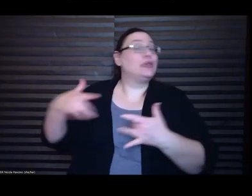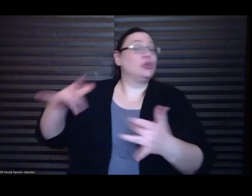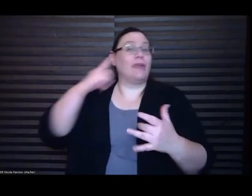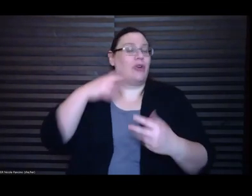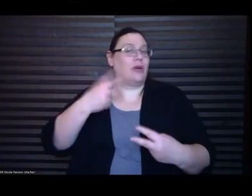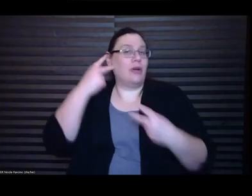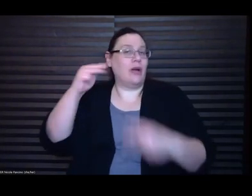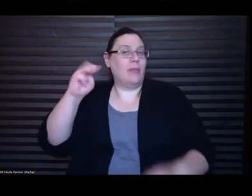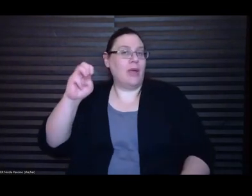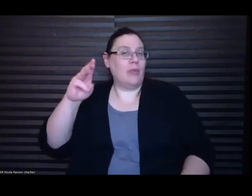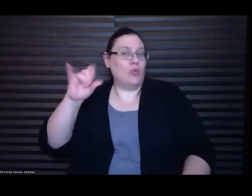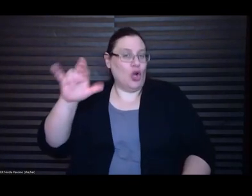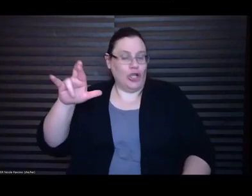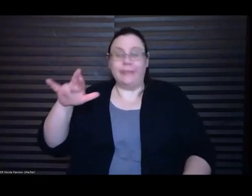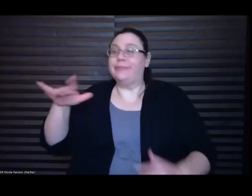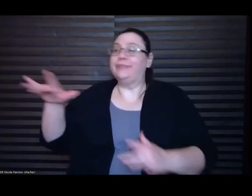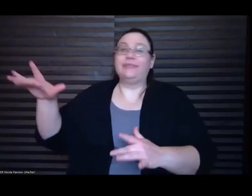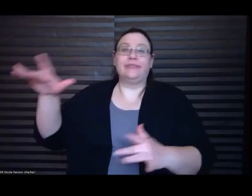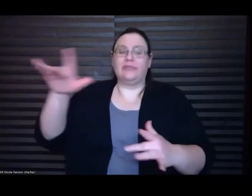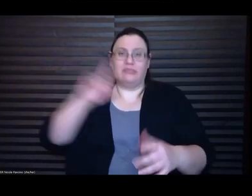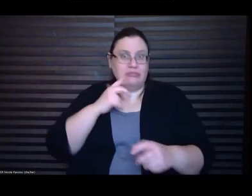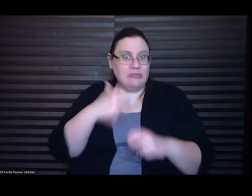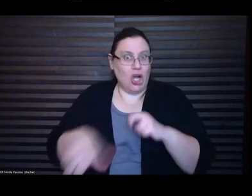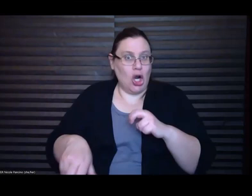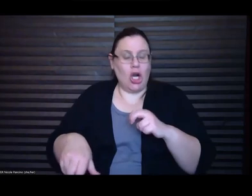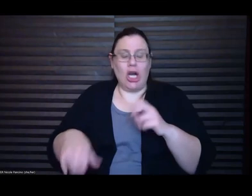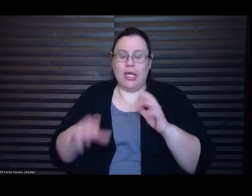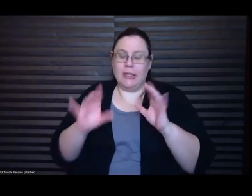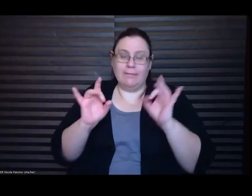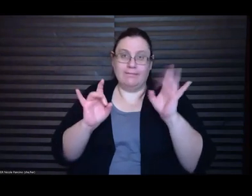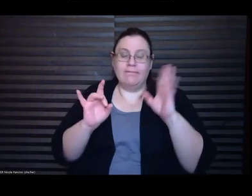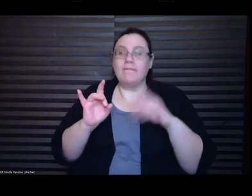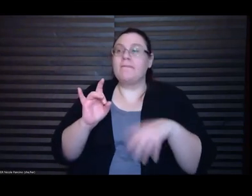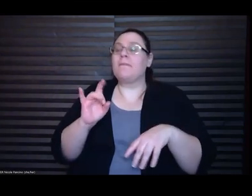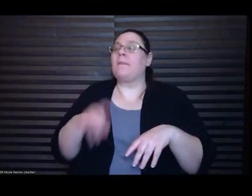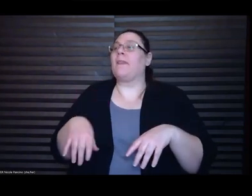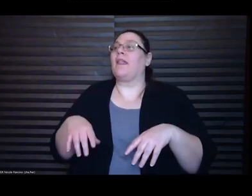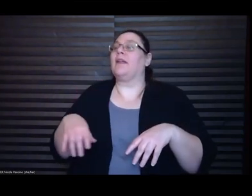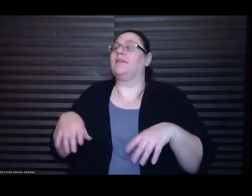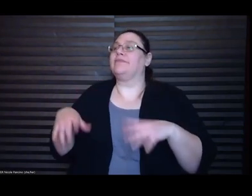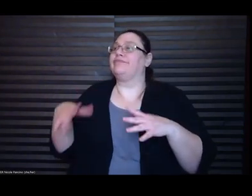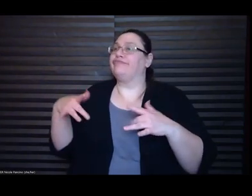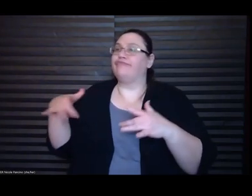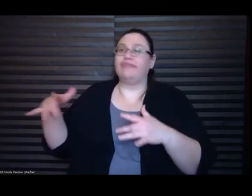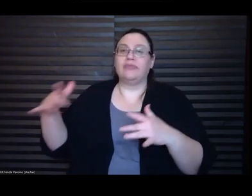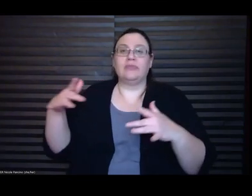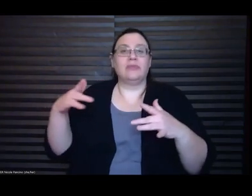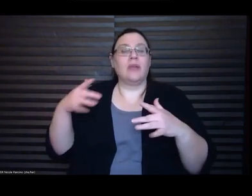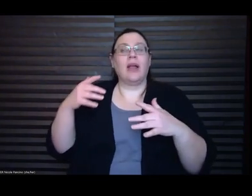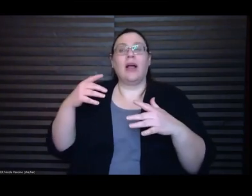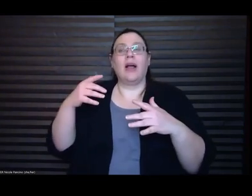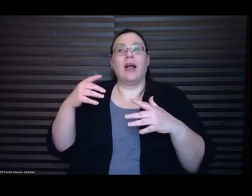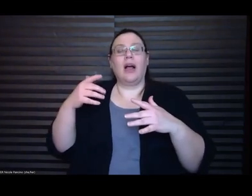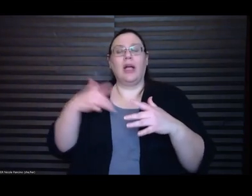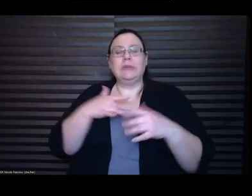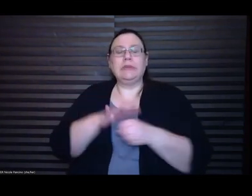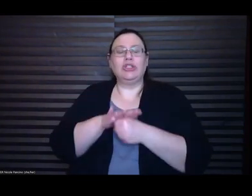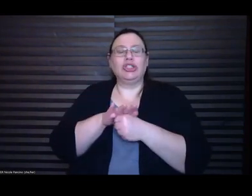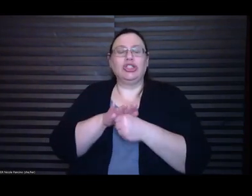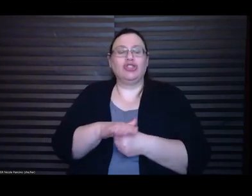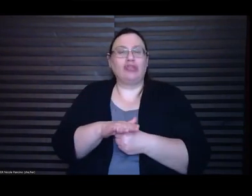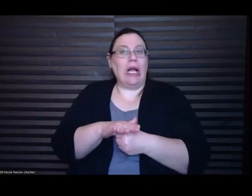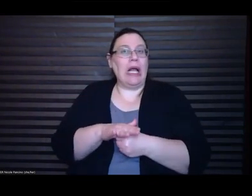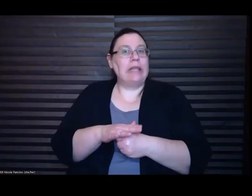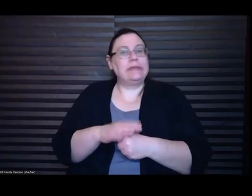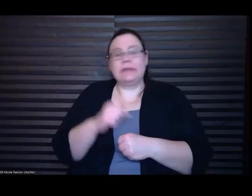and I was extremely stressed out and like not doing great and was touring kind of all over and I